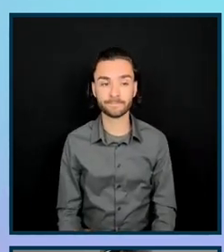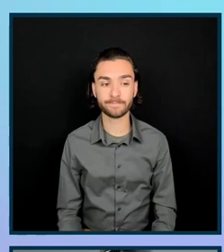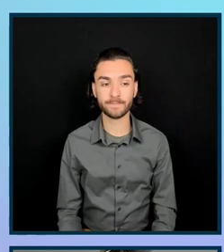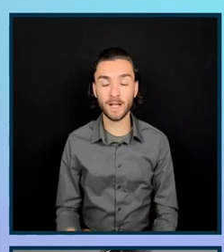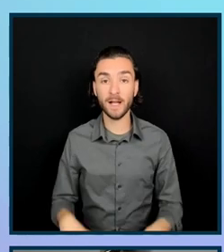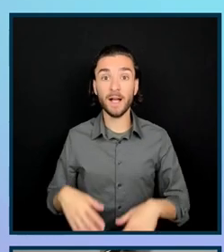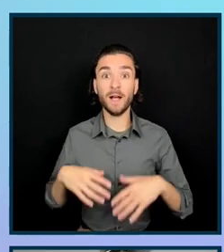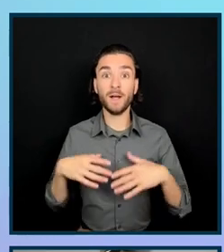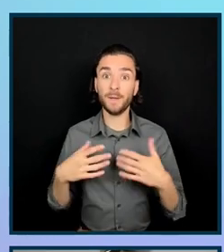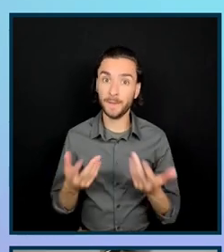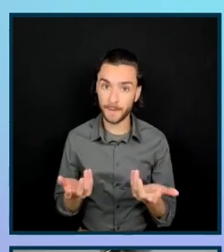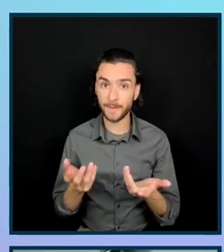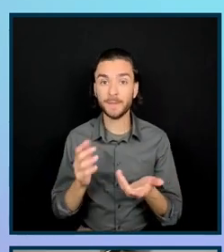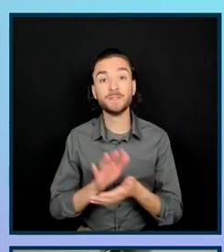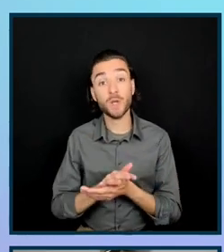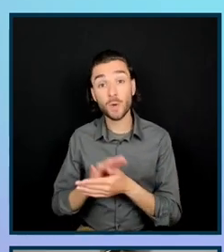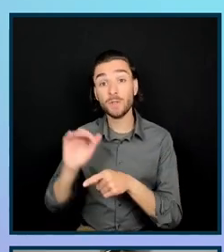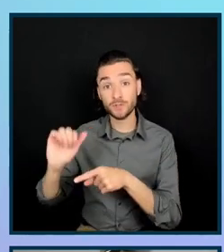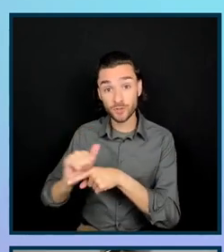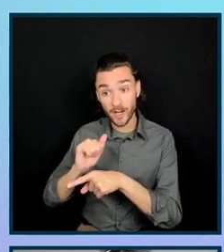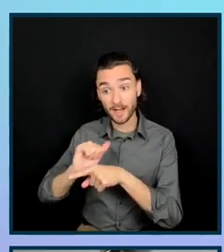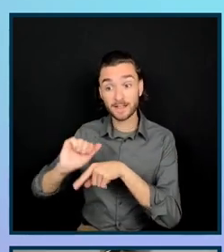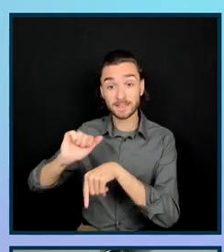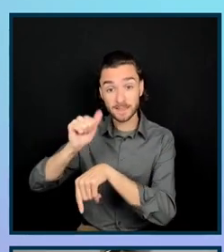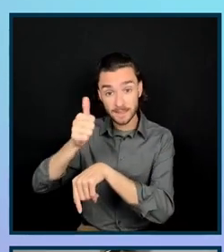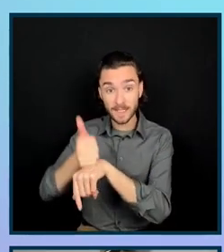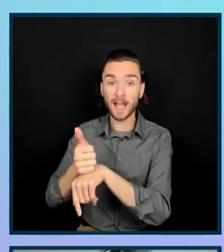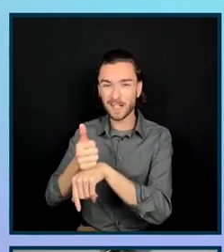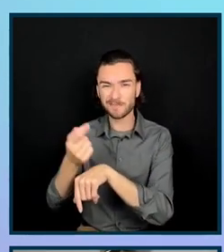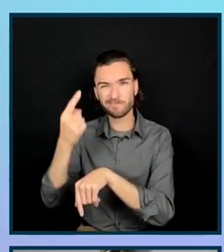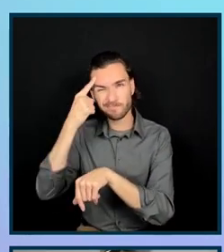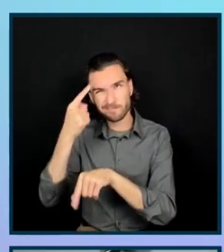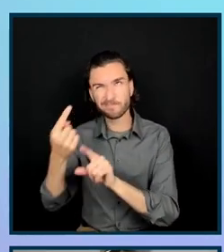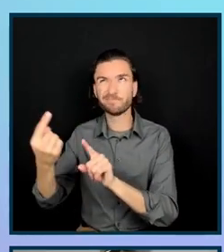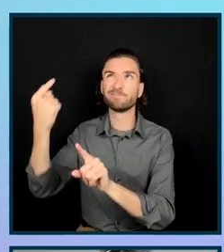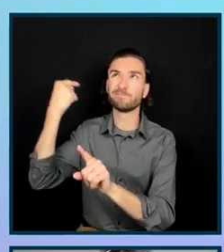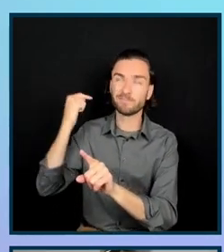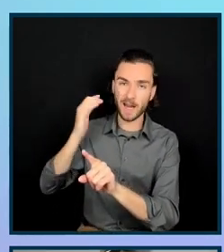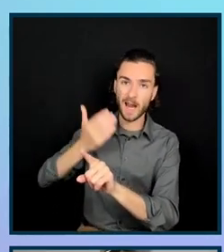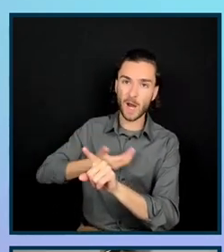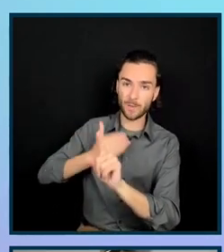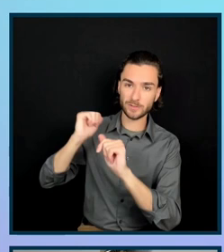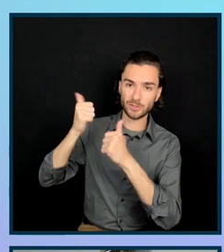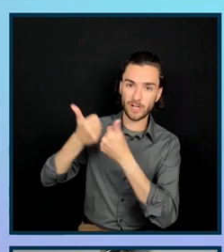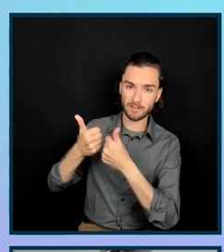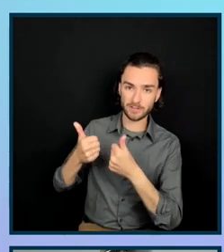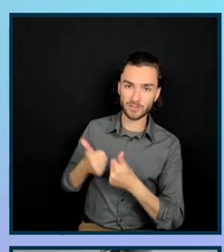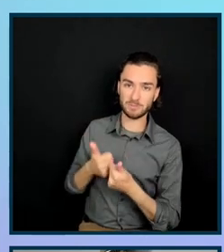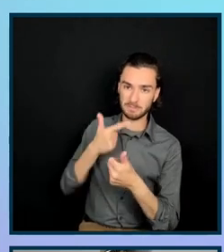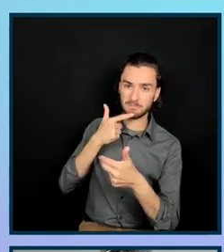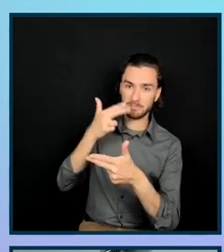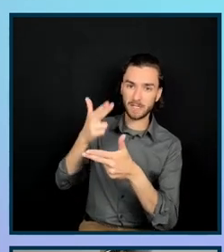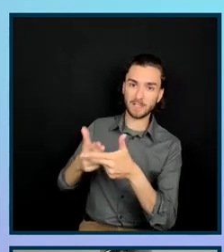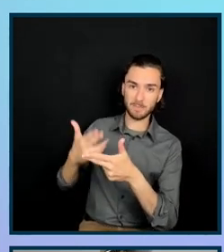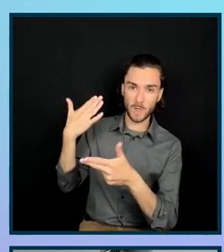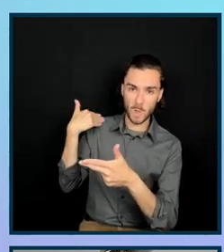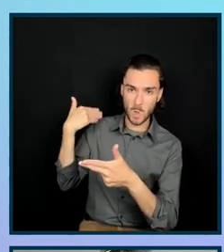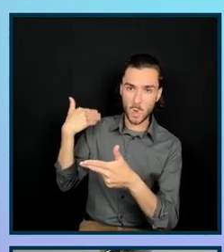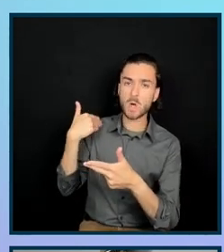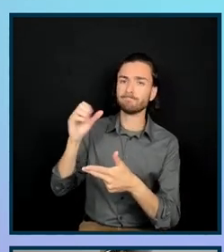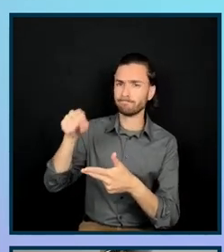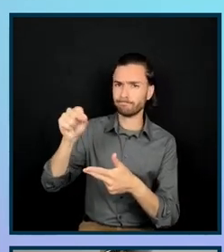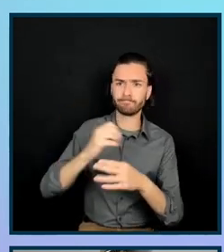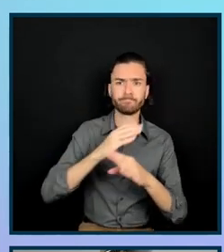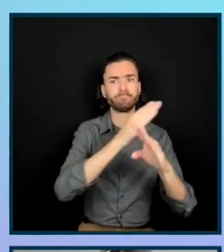Okay, so while setting up the training, returning to some of the challenges that we listed earlier on in the presentation, we had some obstacles that we had to work around.